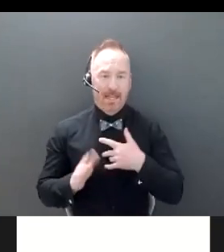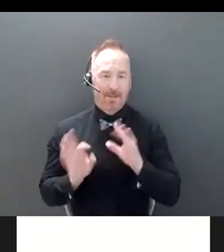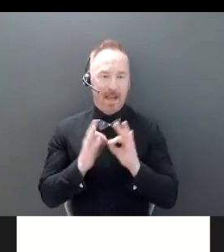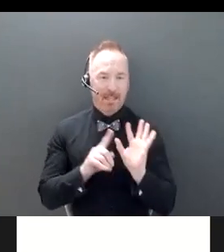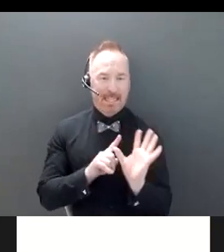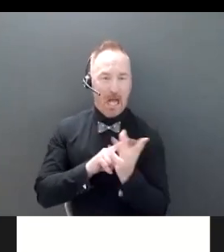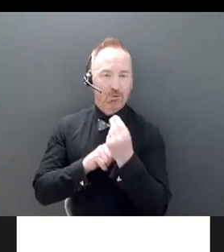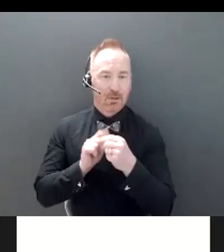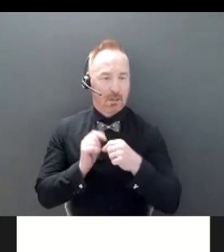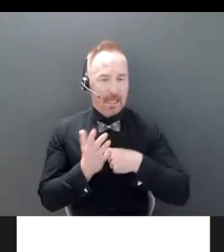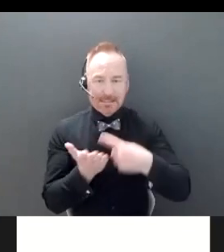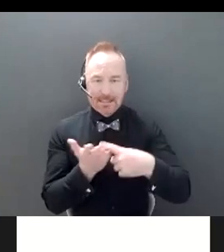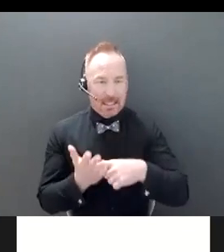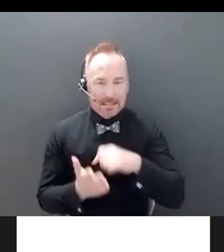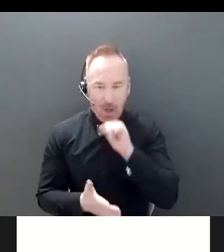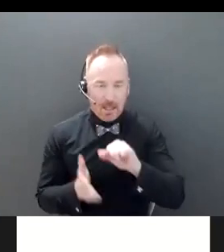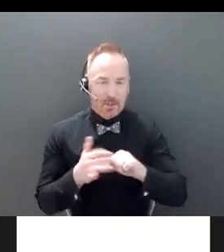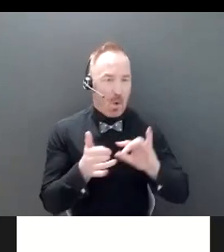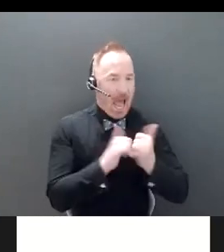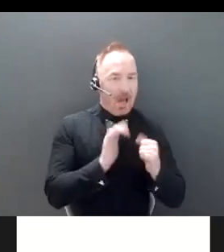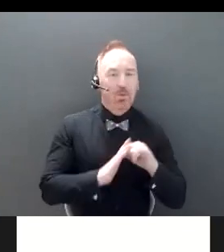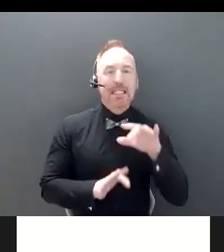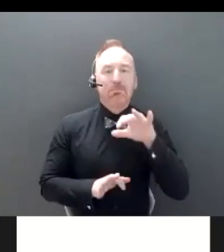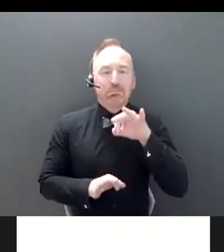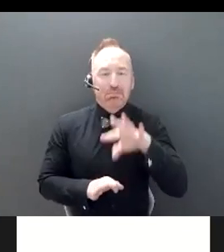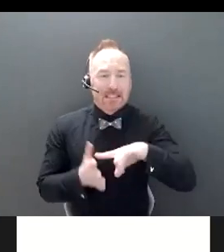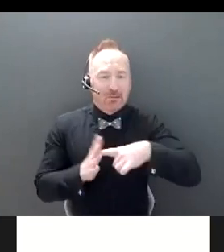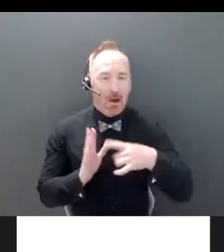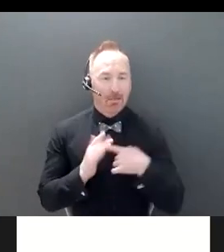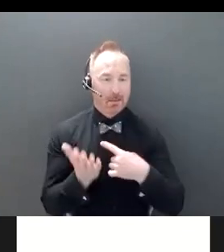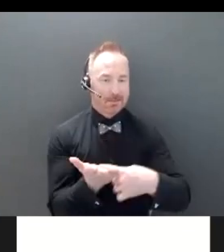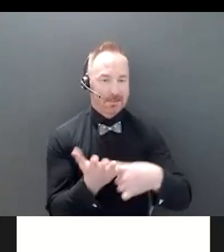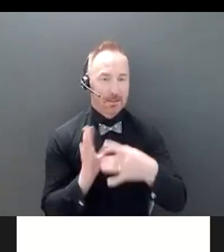a trusted contact person in the life of a senior?